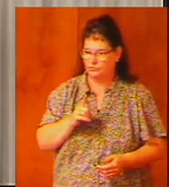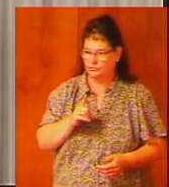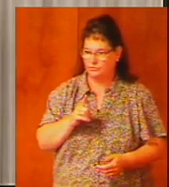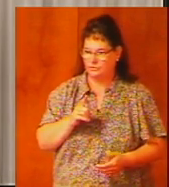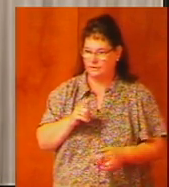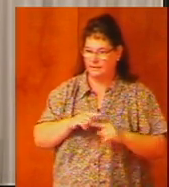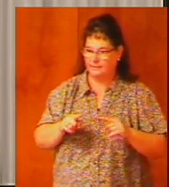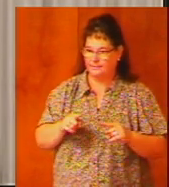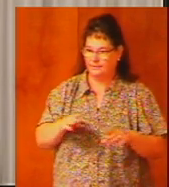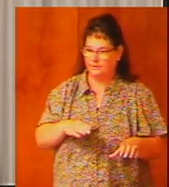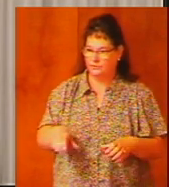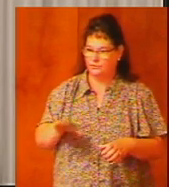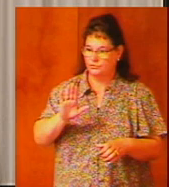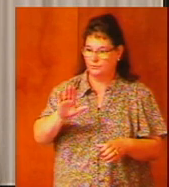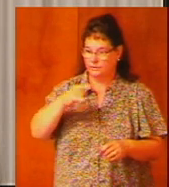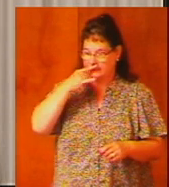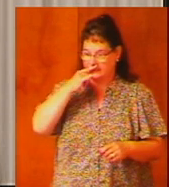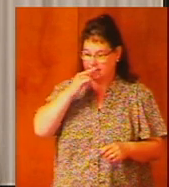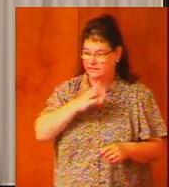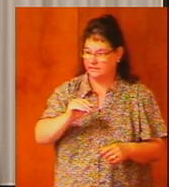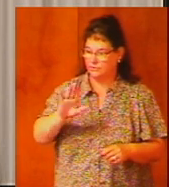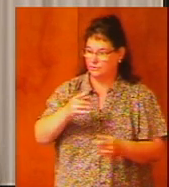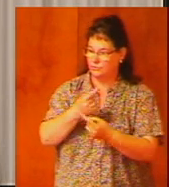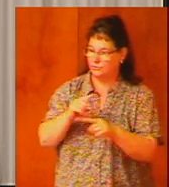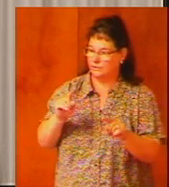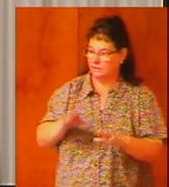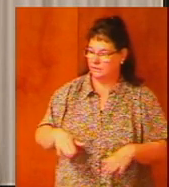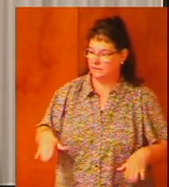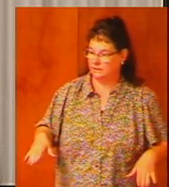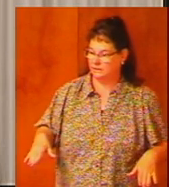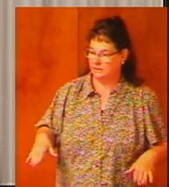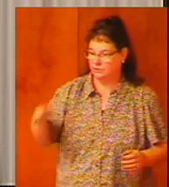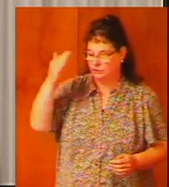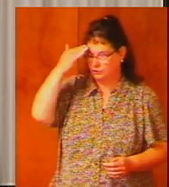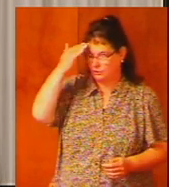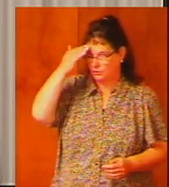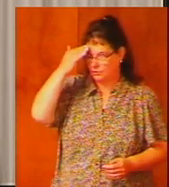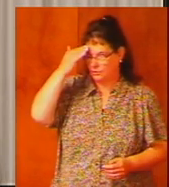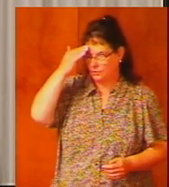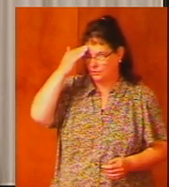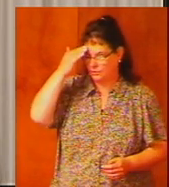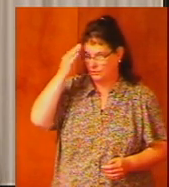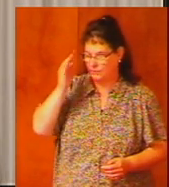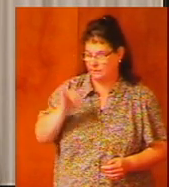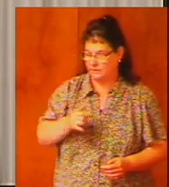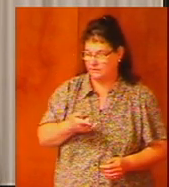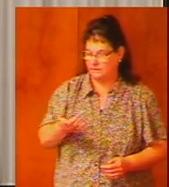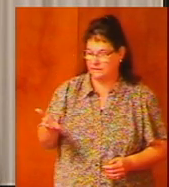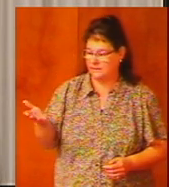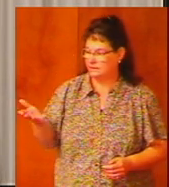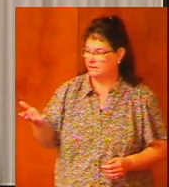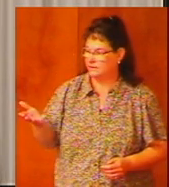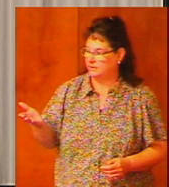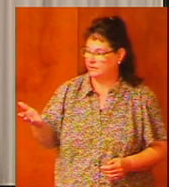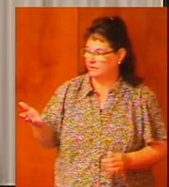but do your kids and your grandkids know these things